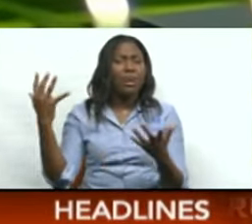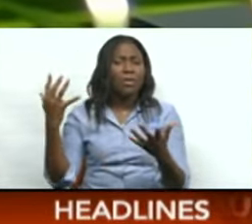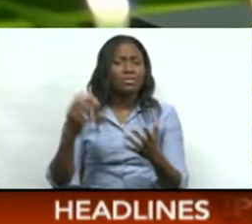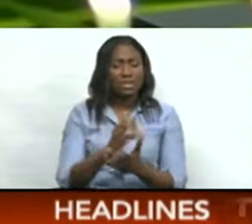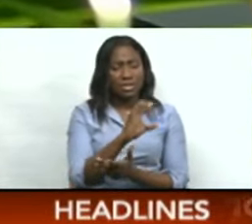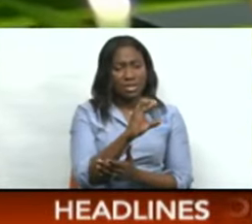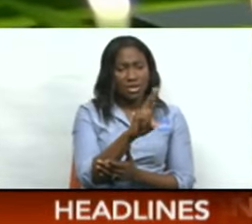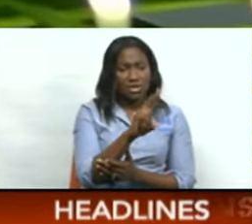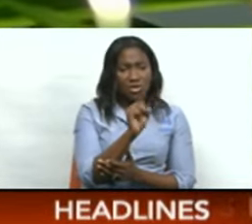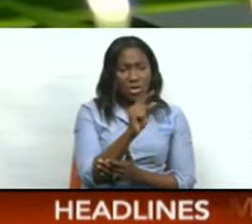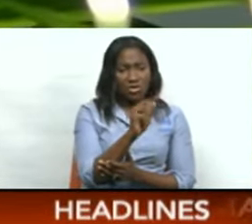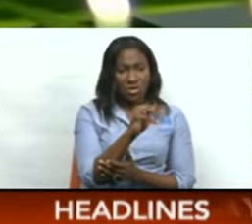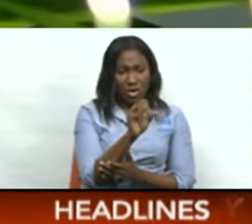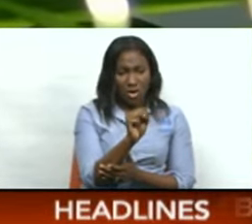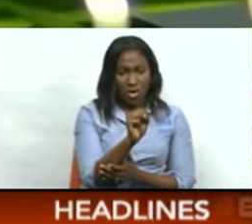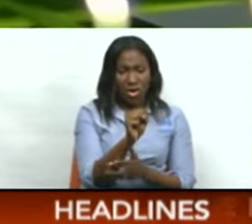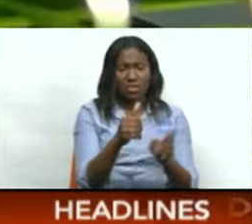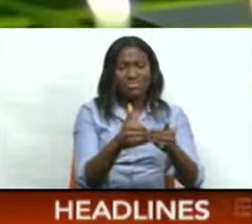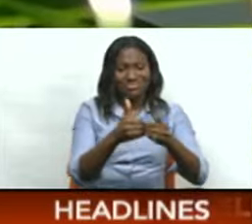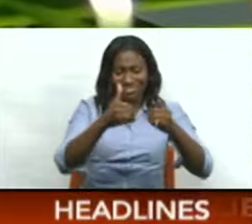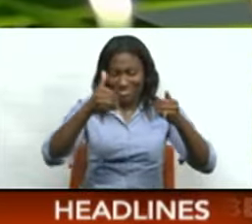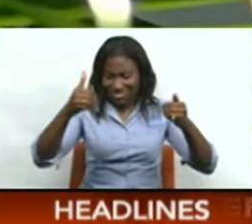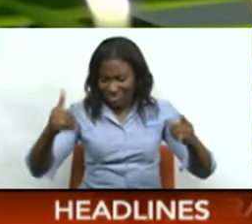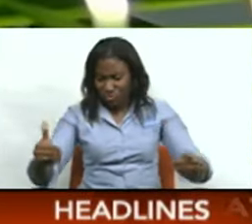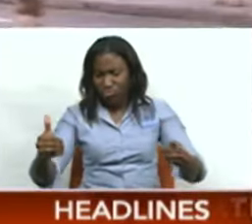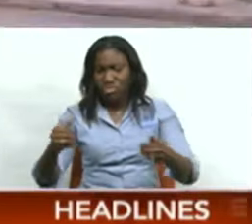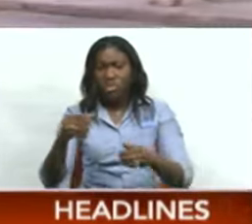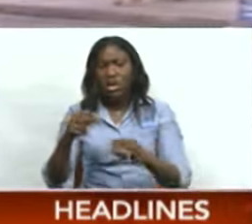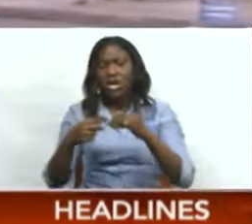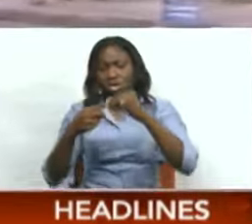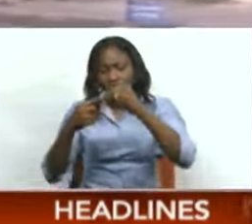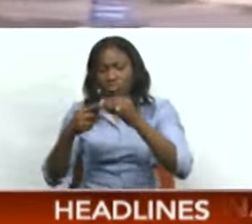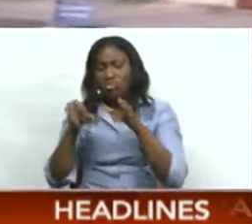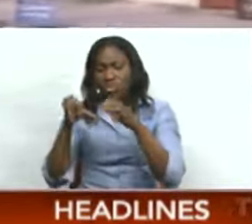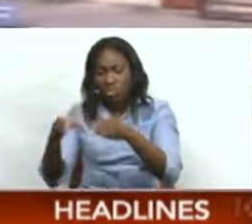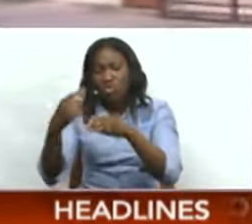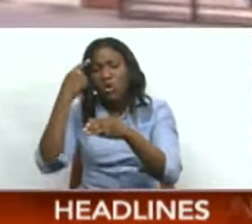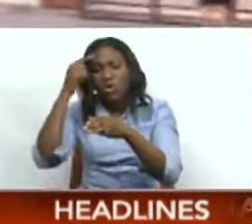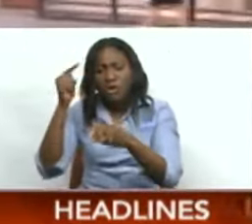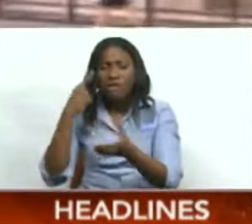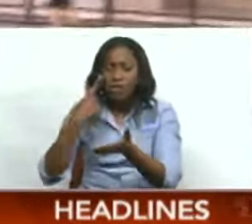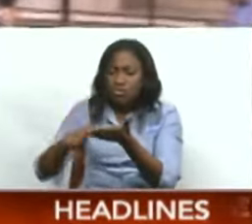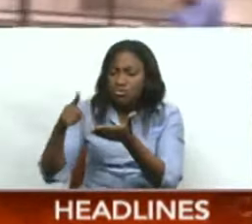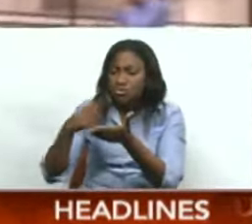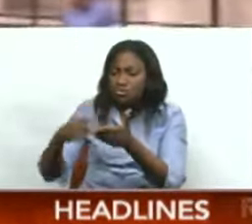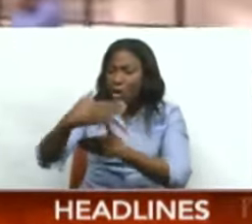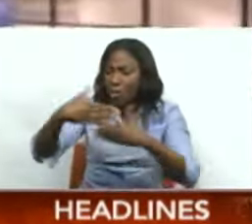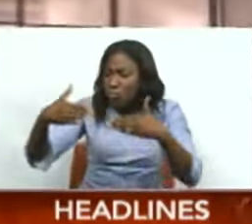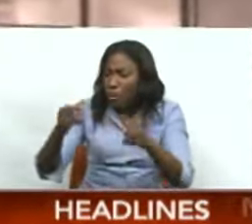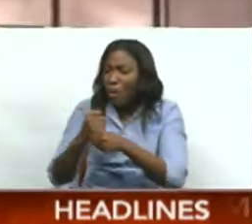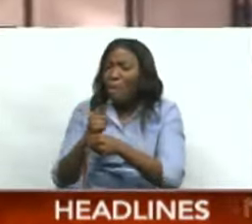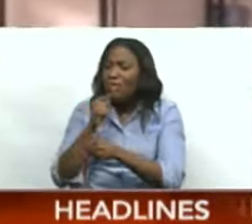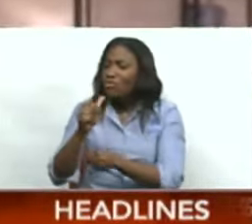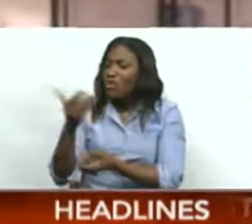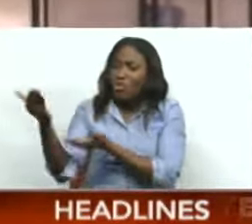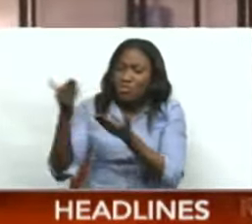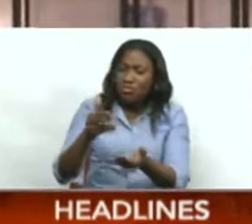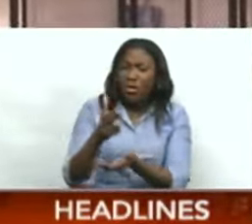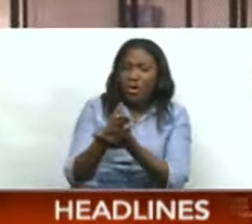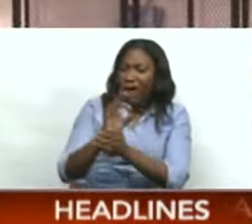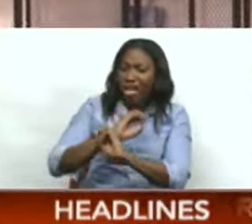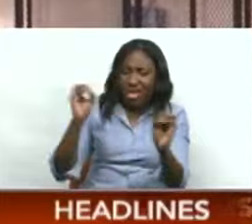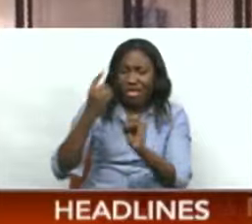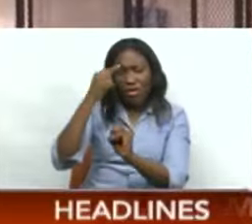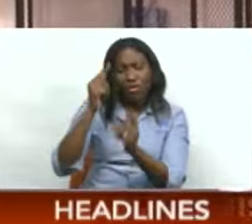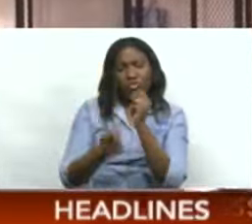Border Security function from the Customs and Excise Division. It is recommended that security aspect be given to a